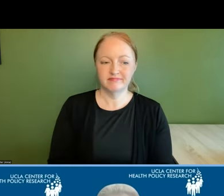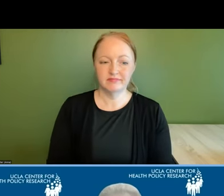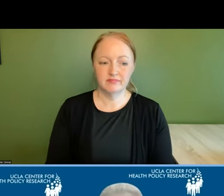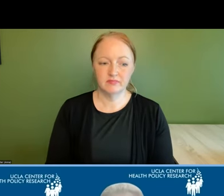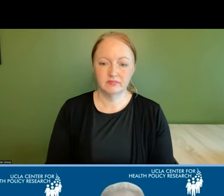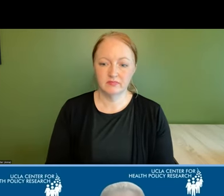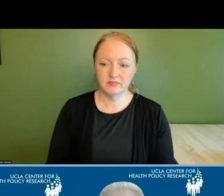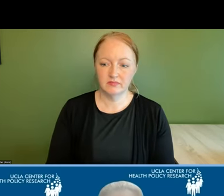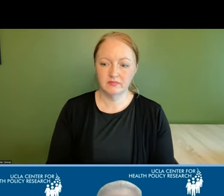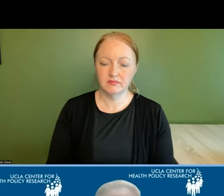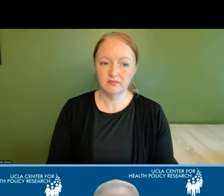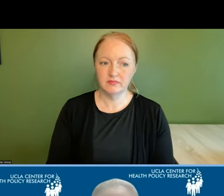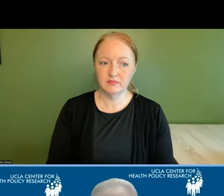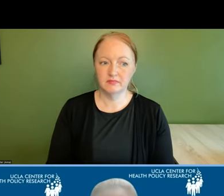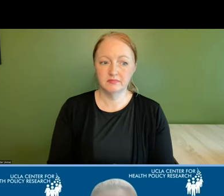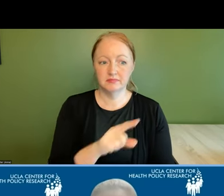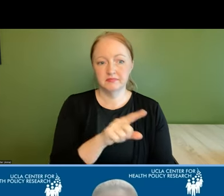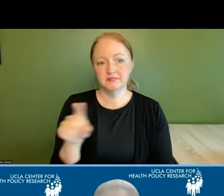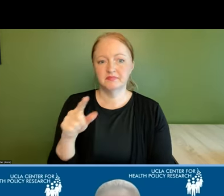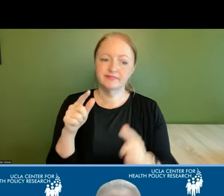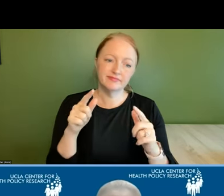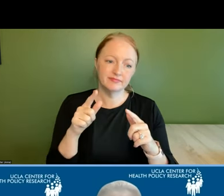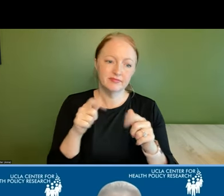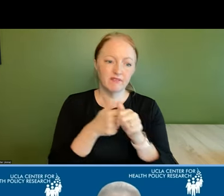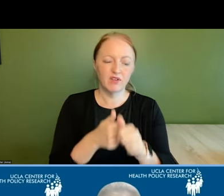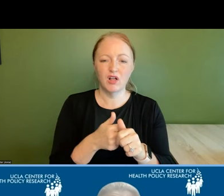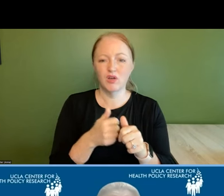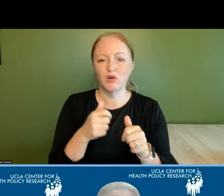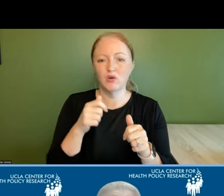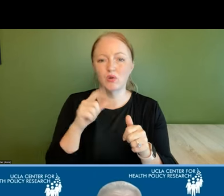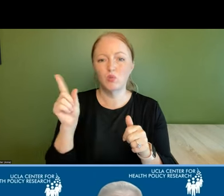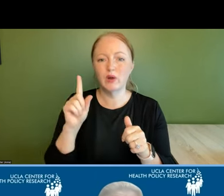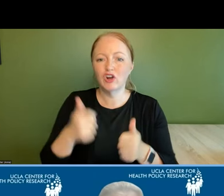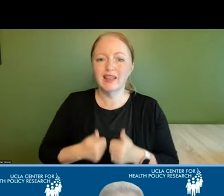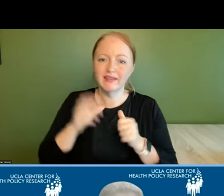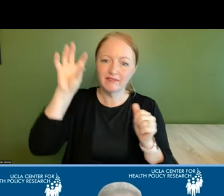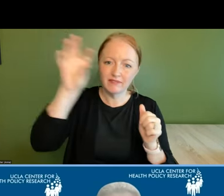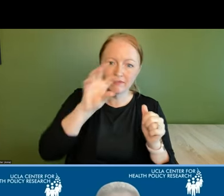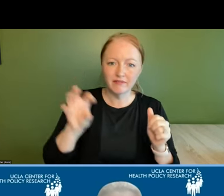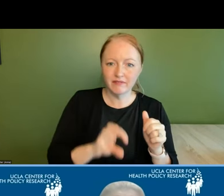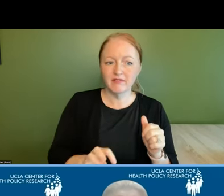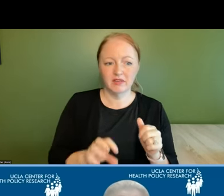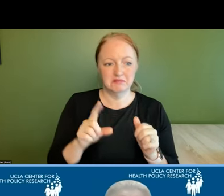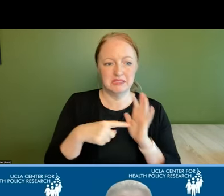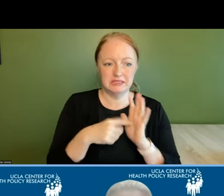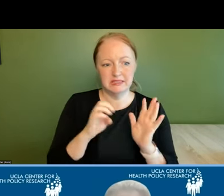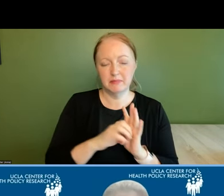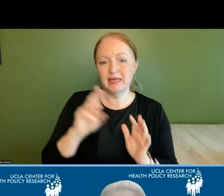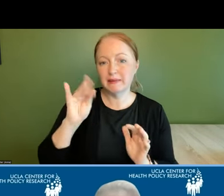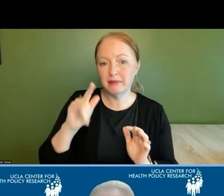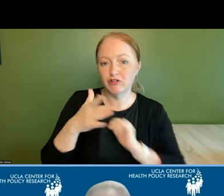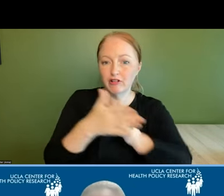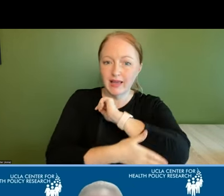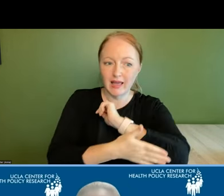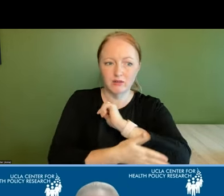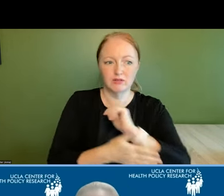this slide looks at variation in economic security by geography in this example you can see imperial county